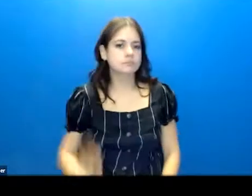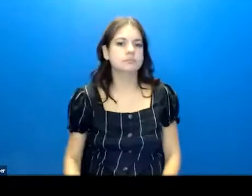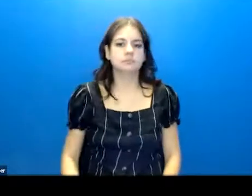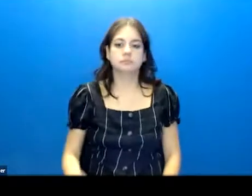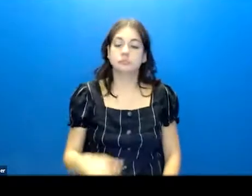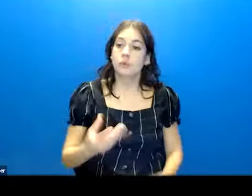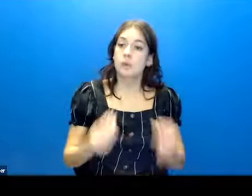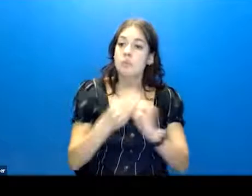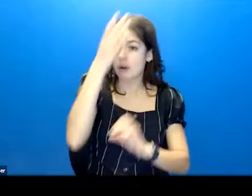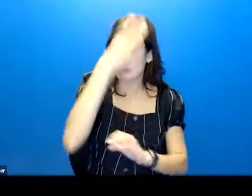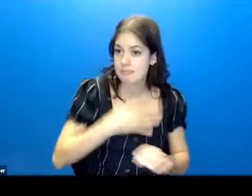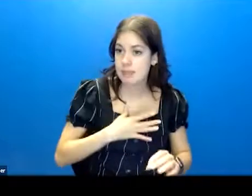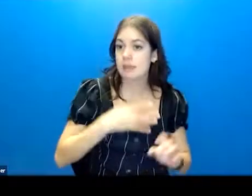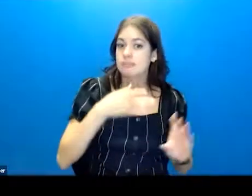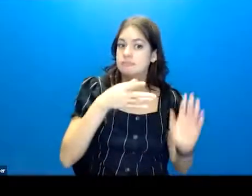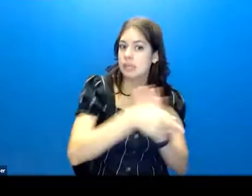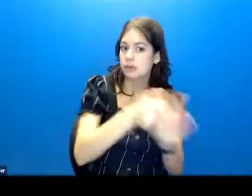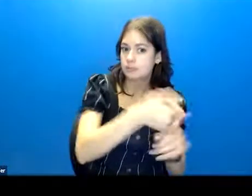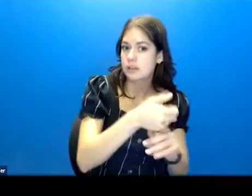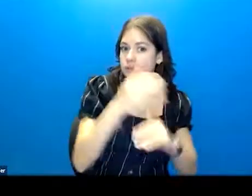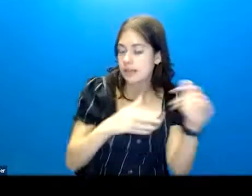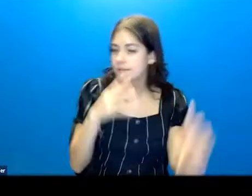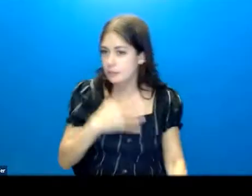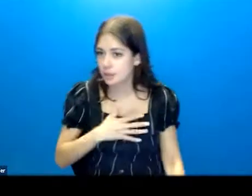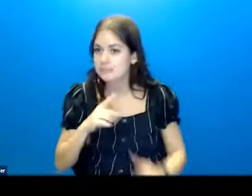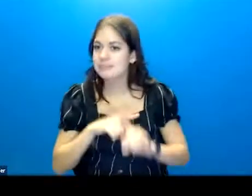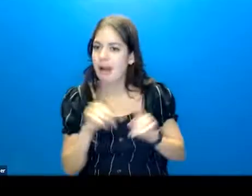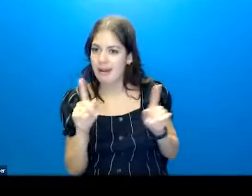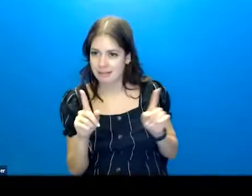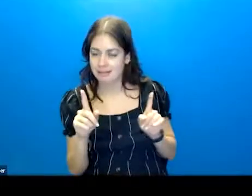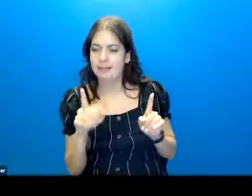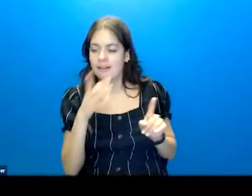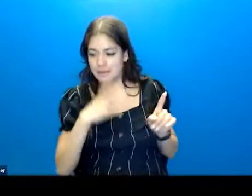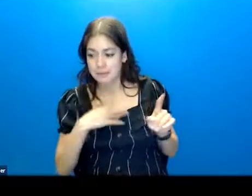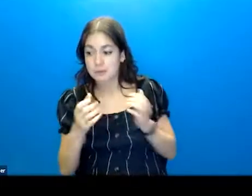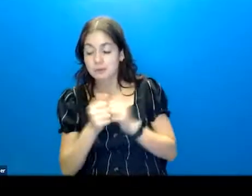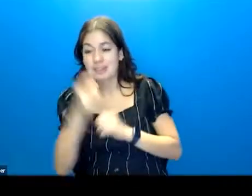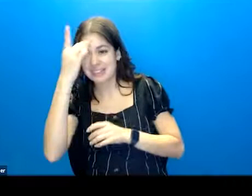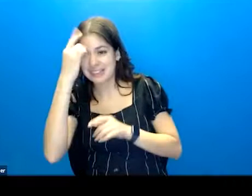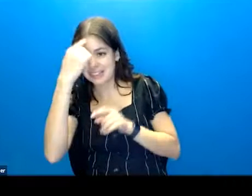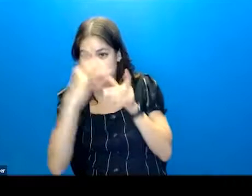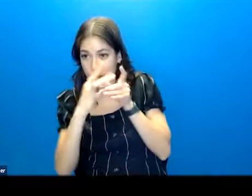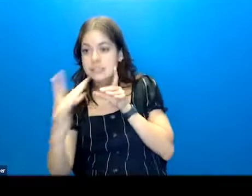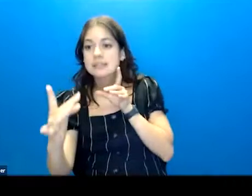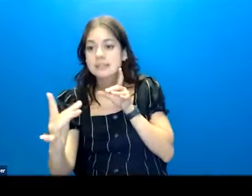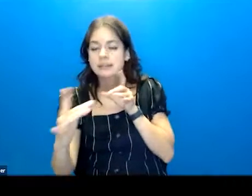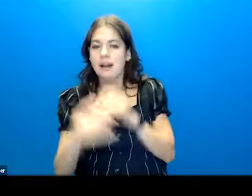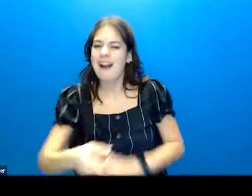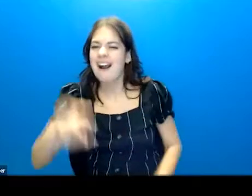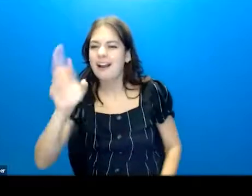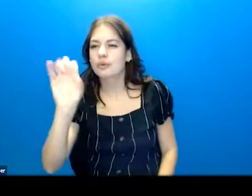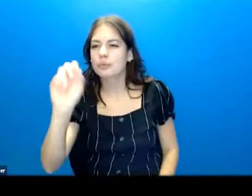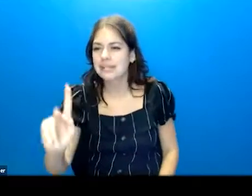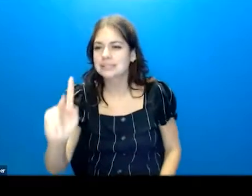again, more males than females die by suicide, but females with psychosis are at higher